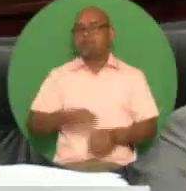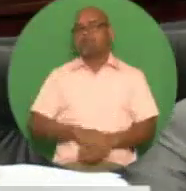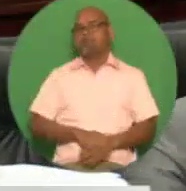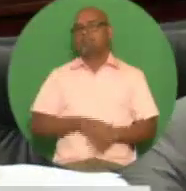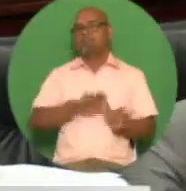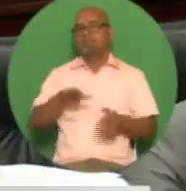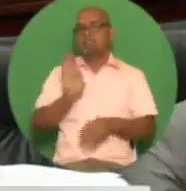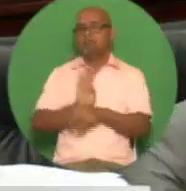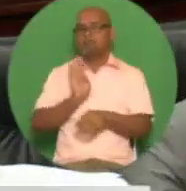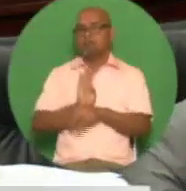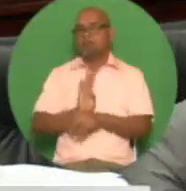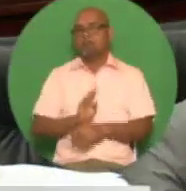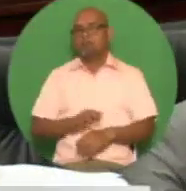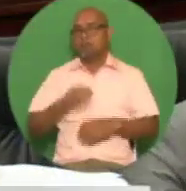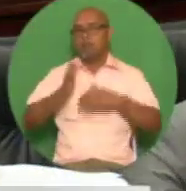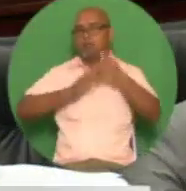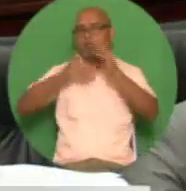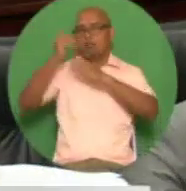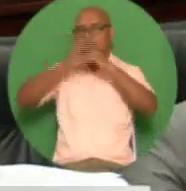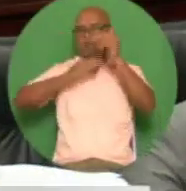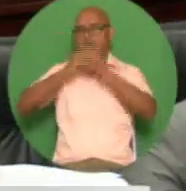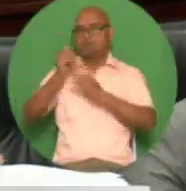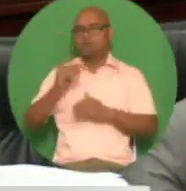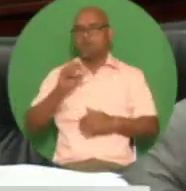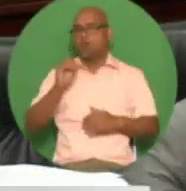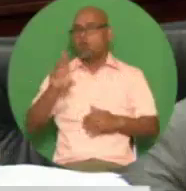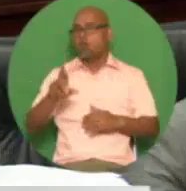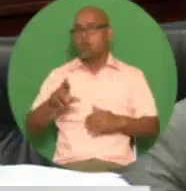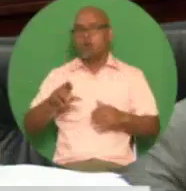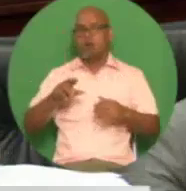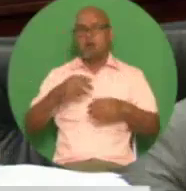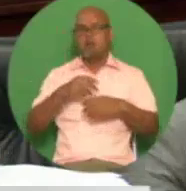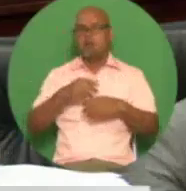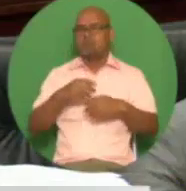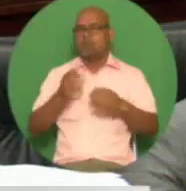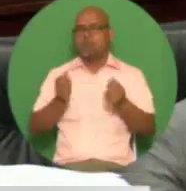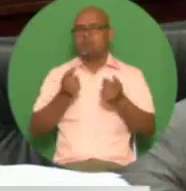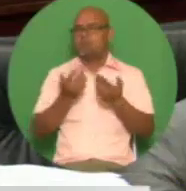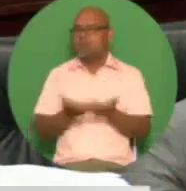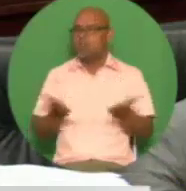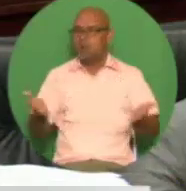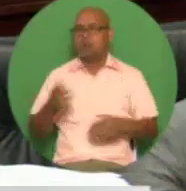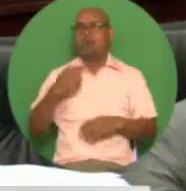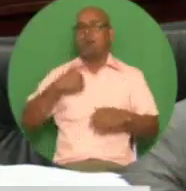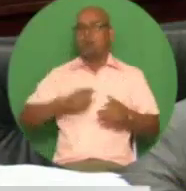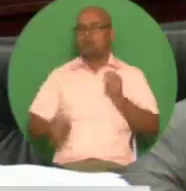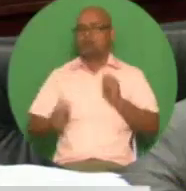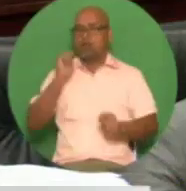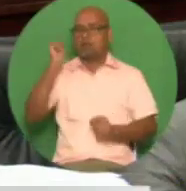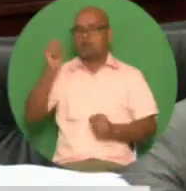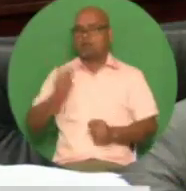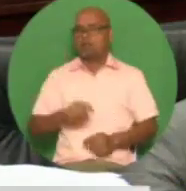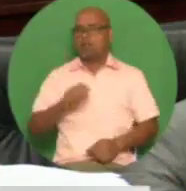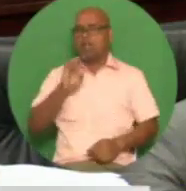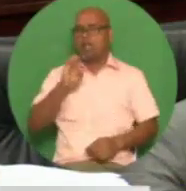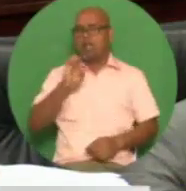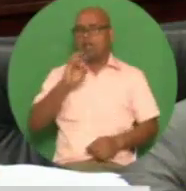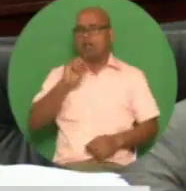foreign exchange earnings tax credit as we are seeking to expand the non-energy sector